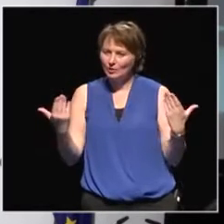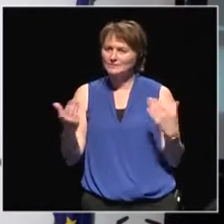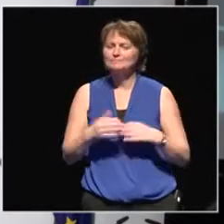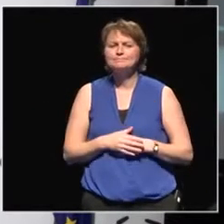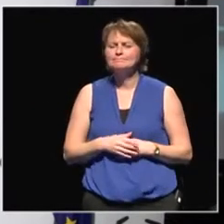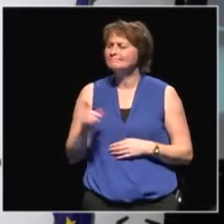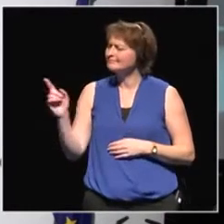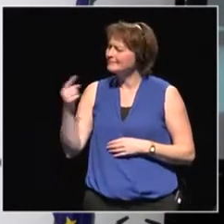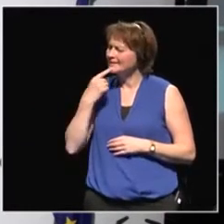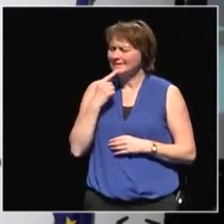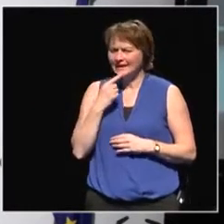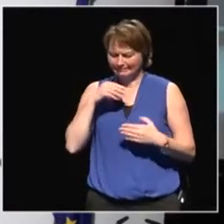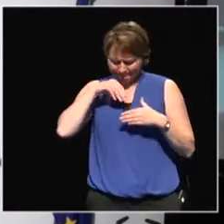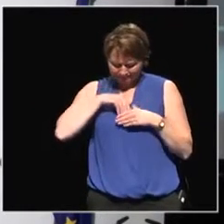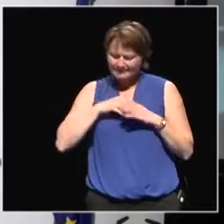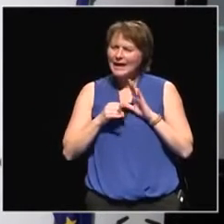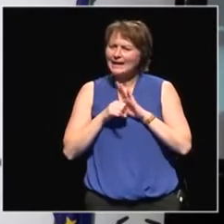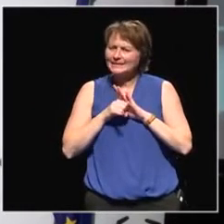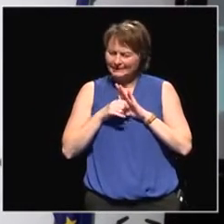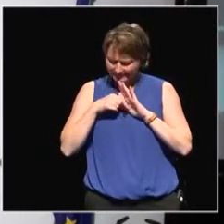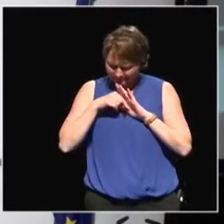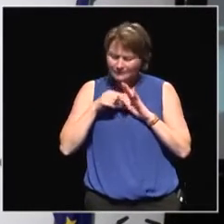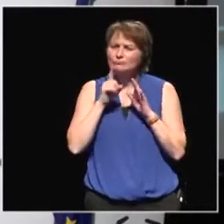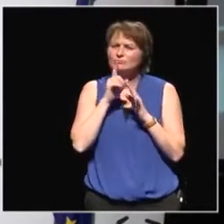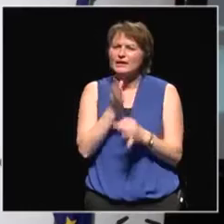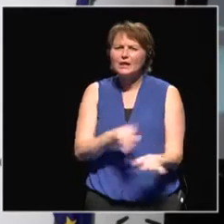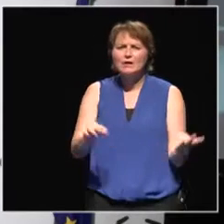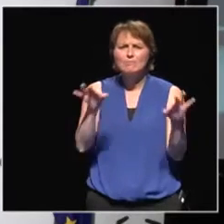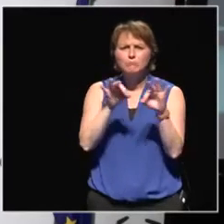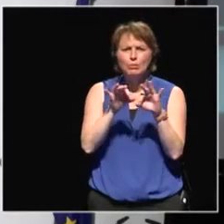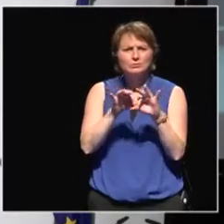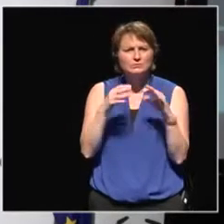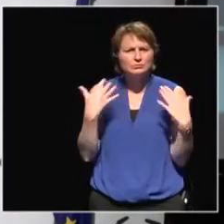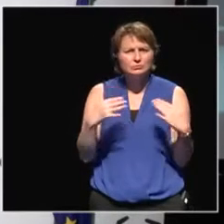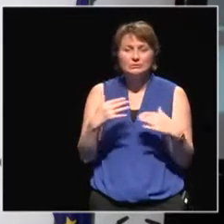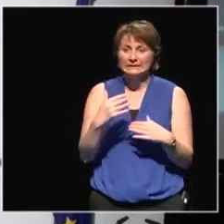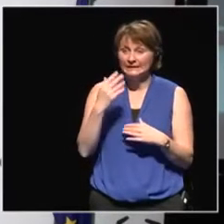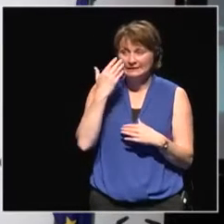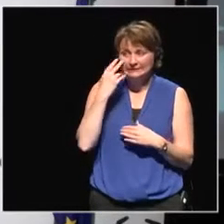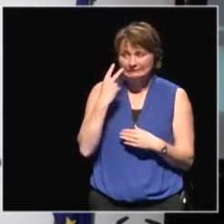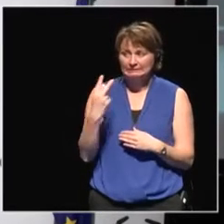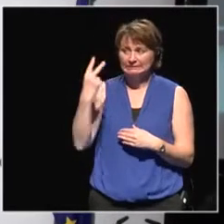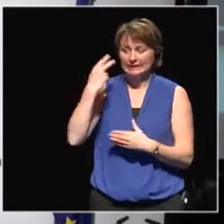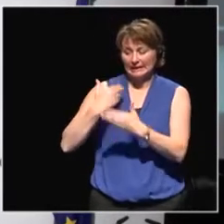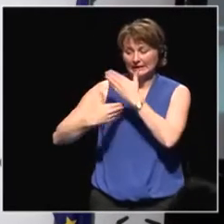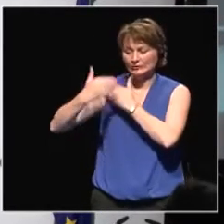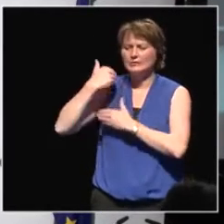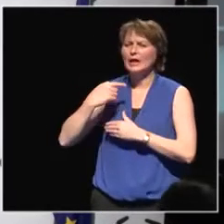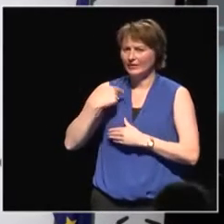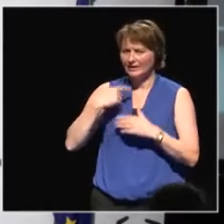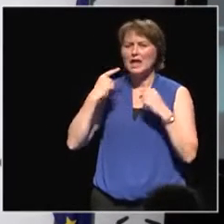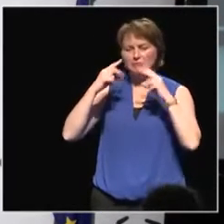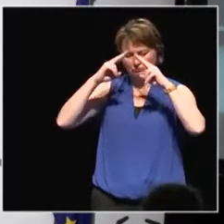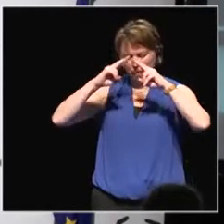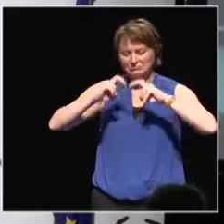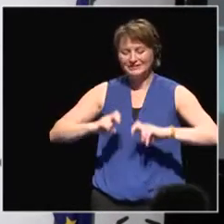of identity, that's, I think, really a crucial element. I mean, I think we are in history, and there are studies over the last ten years that it's the